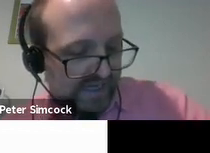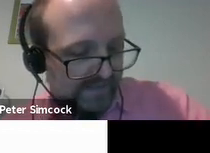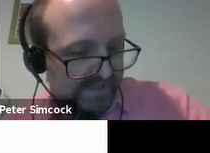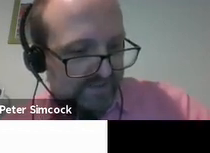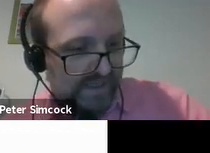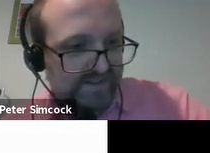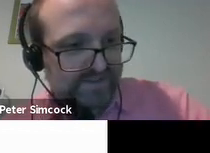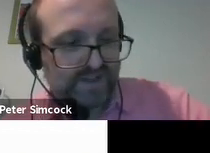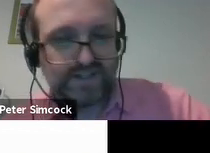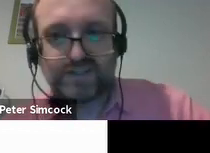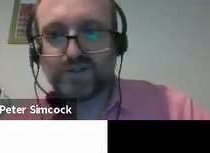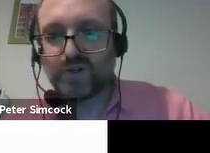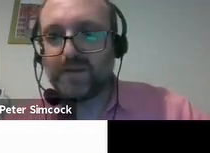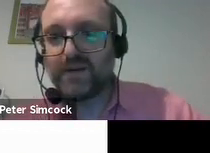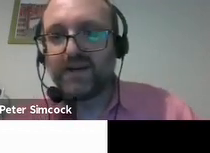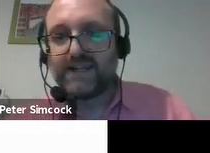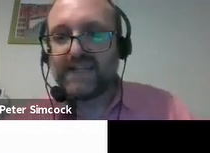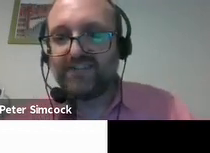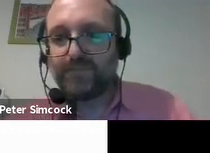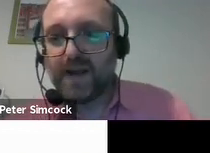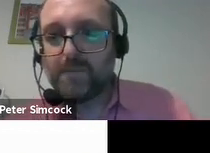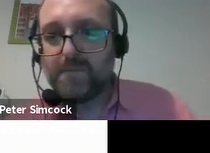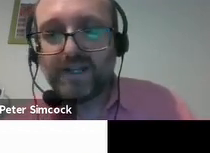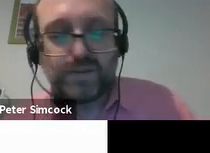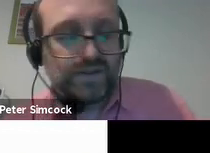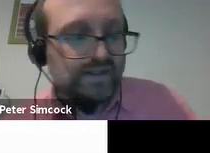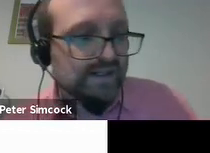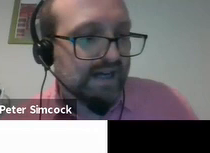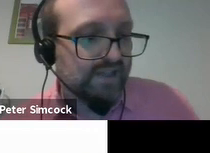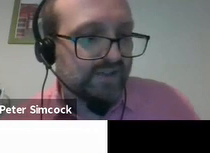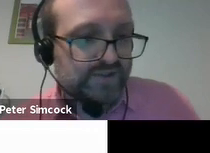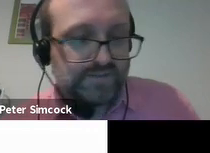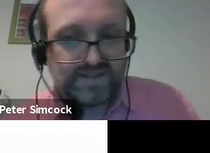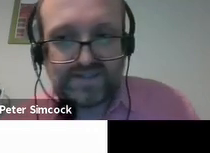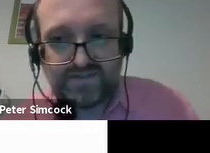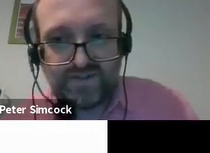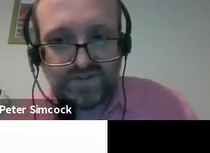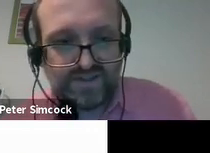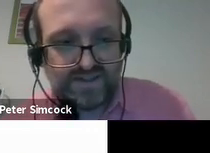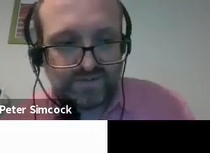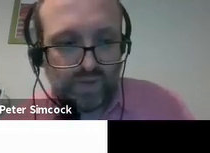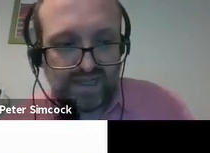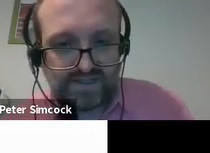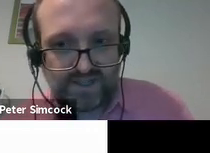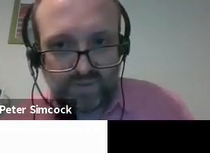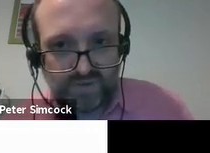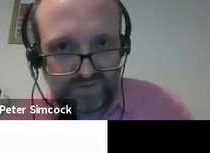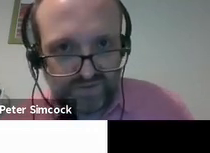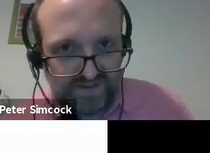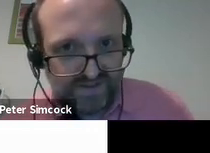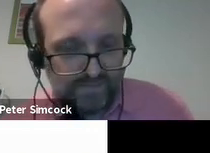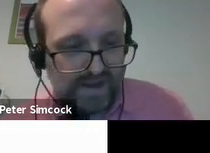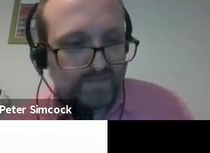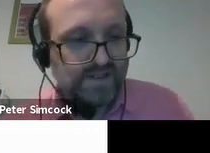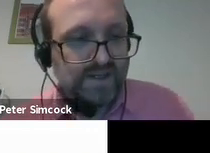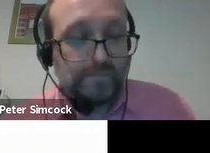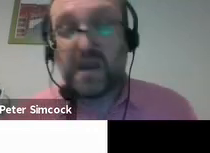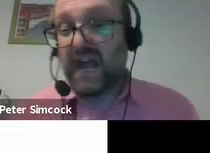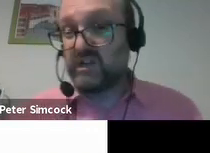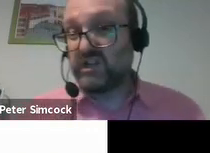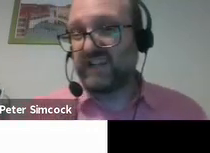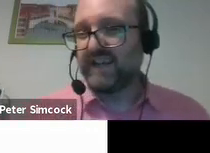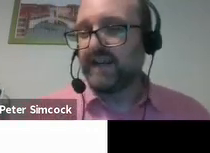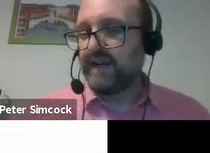when you came last week and started to talk about deafblind manual, I thought to myself, who's this weirdo? What's all this about?